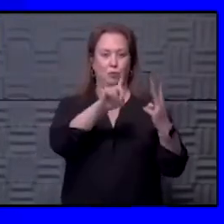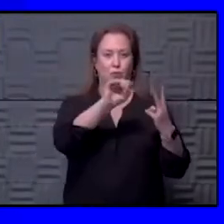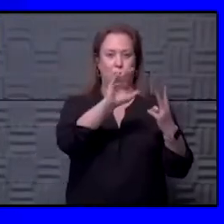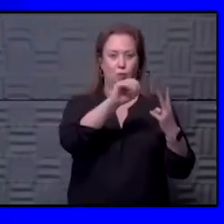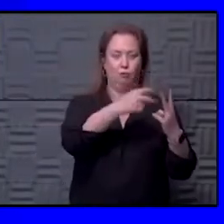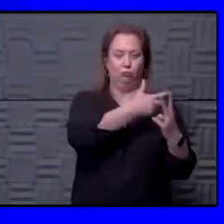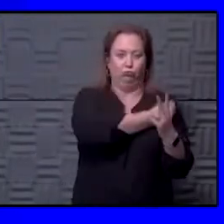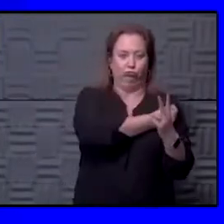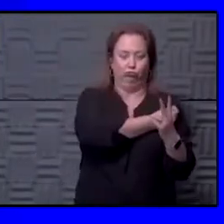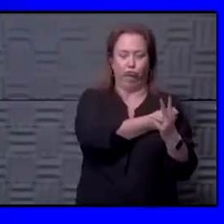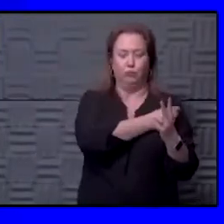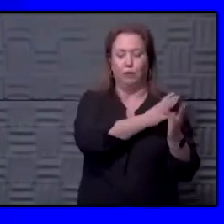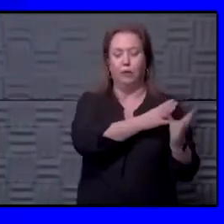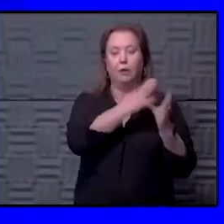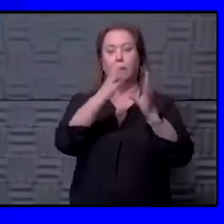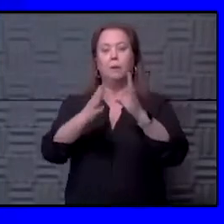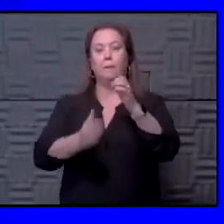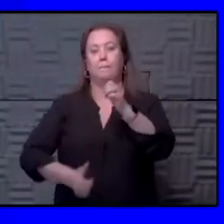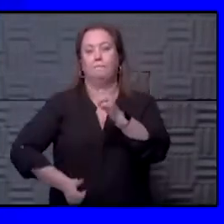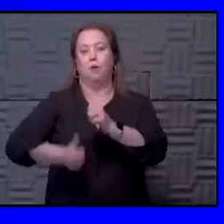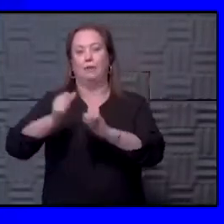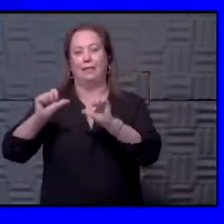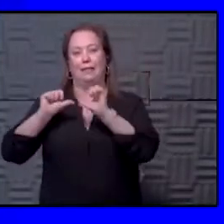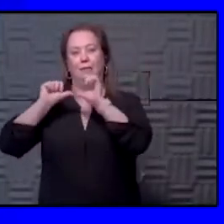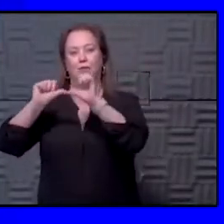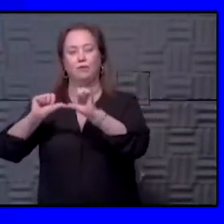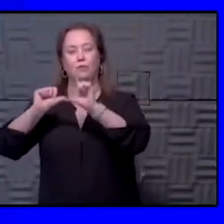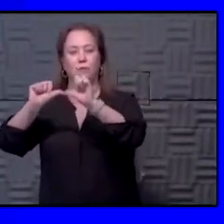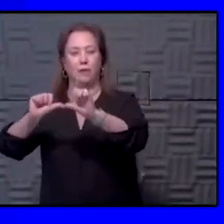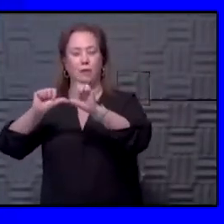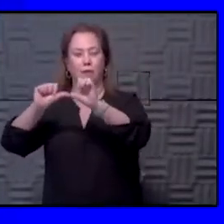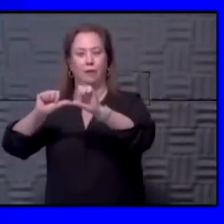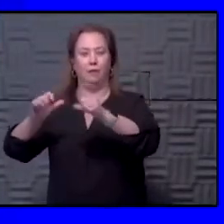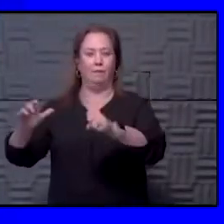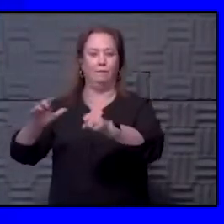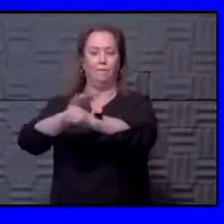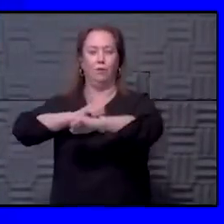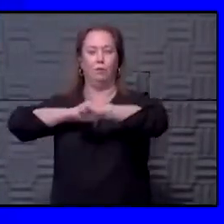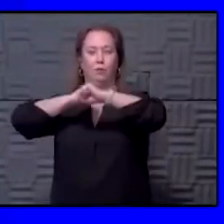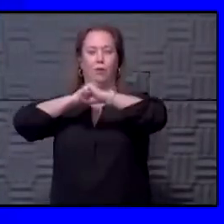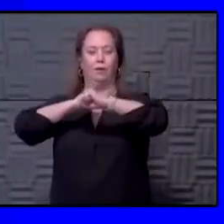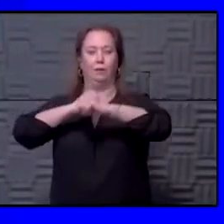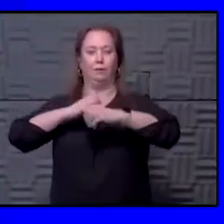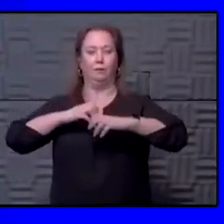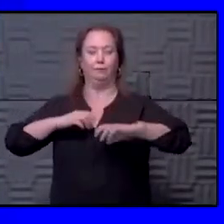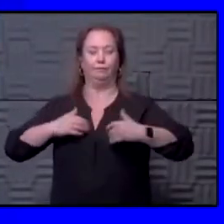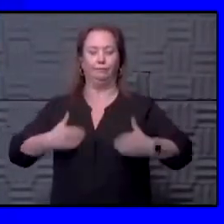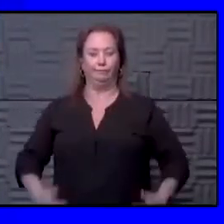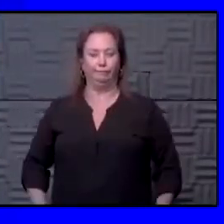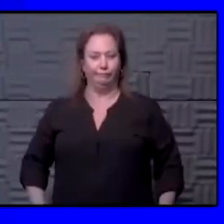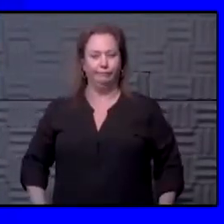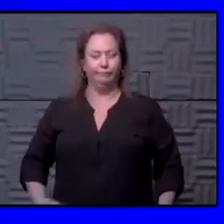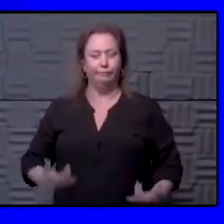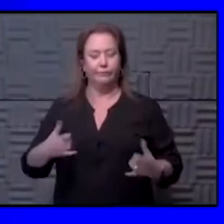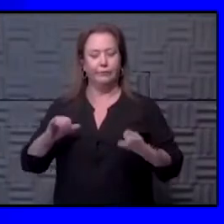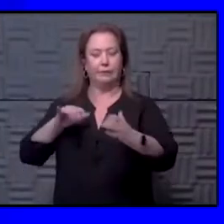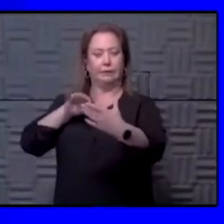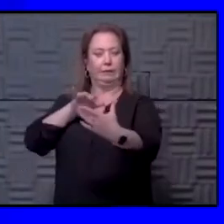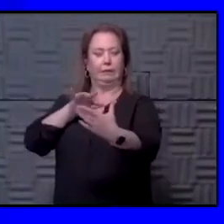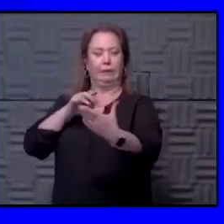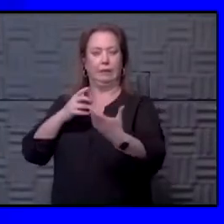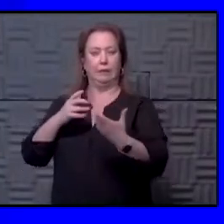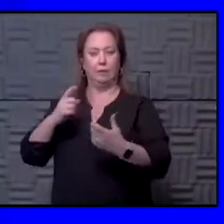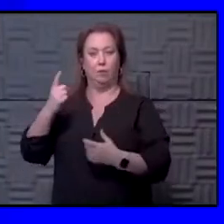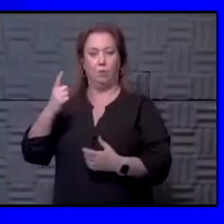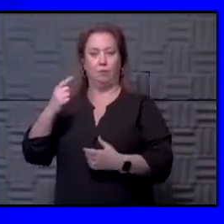mostly for – to obtain durability and a full protective immunity, but there are studies being done